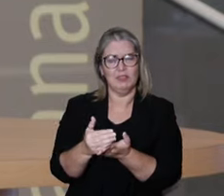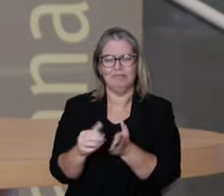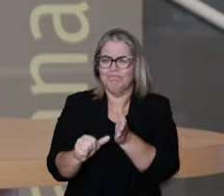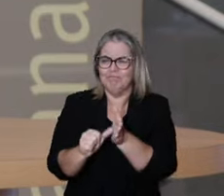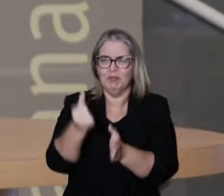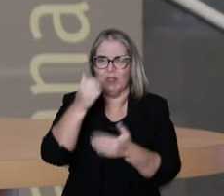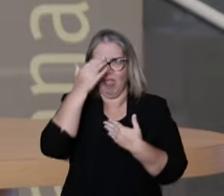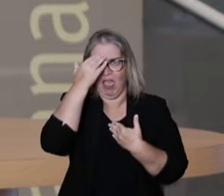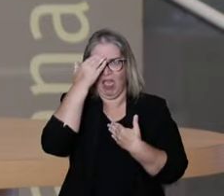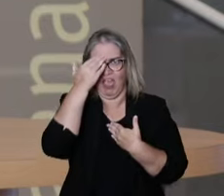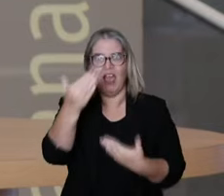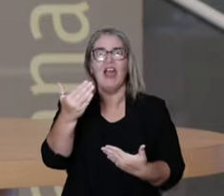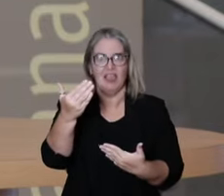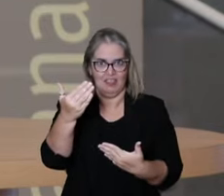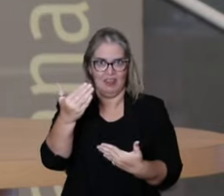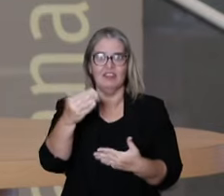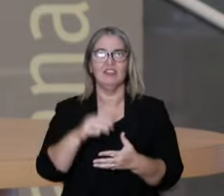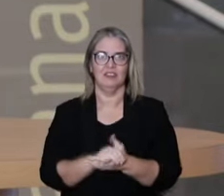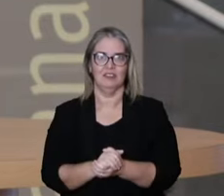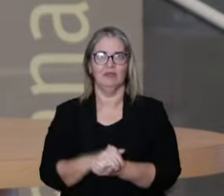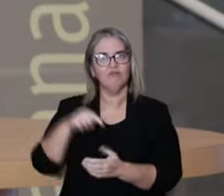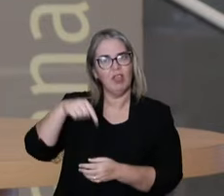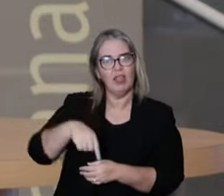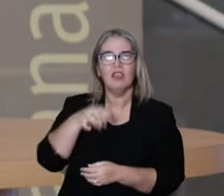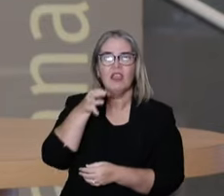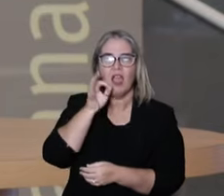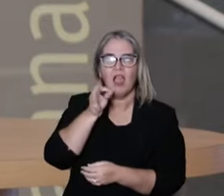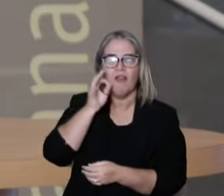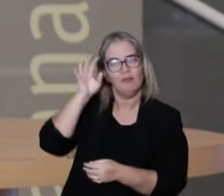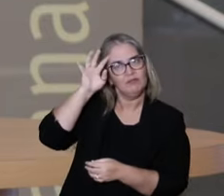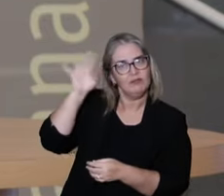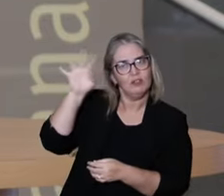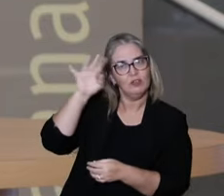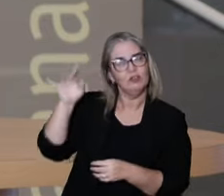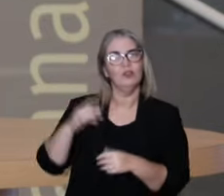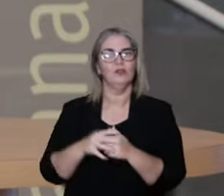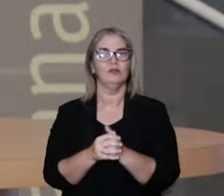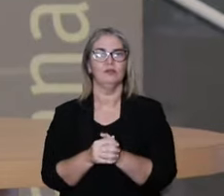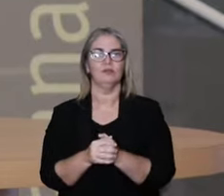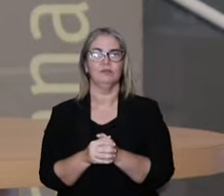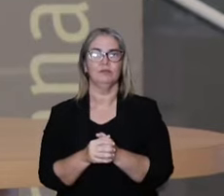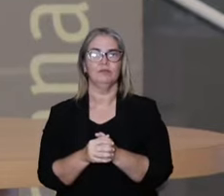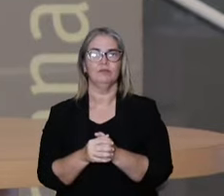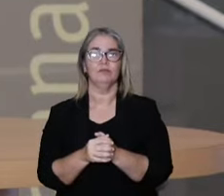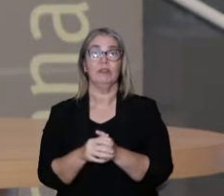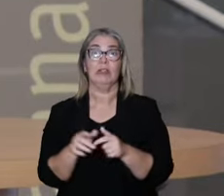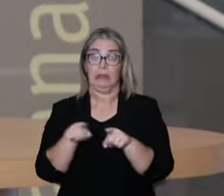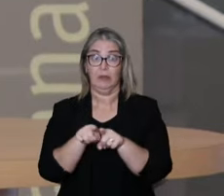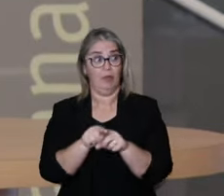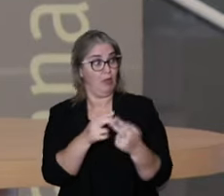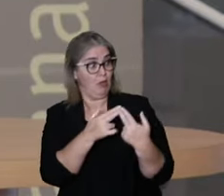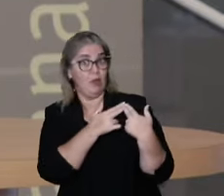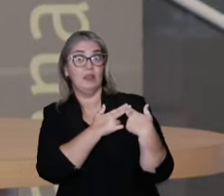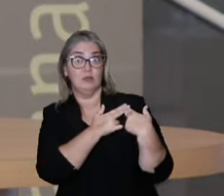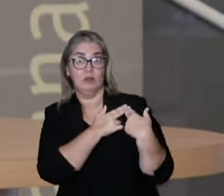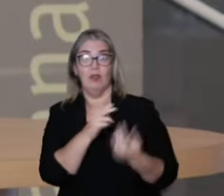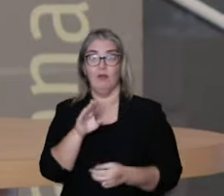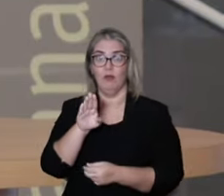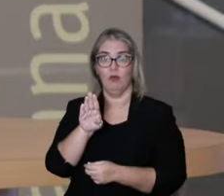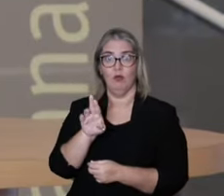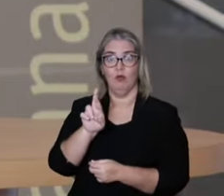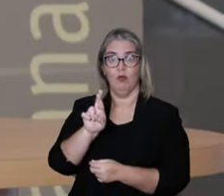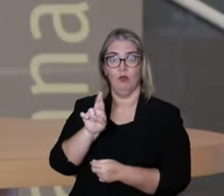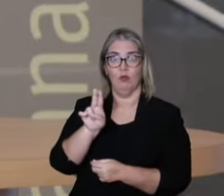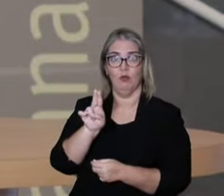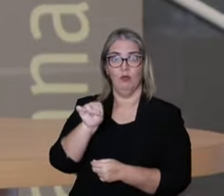I'm going to start by thanking the organizers of the Café, the